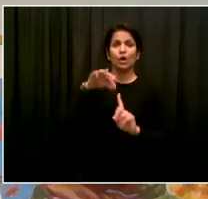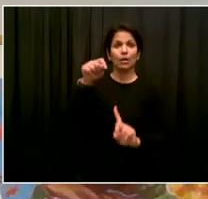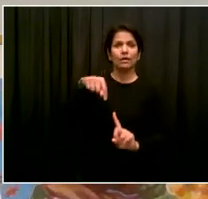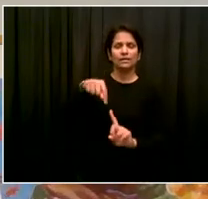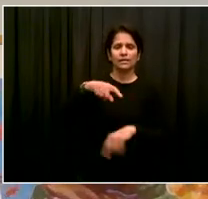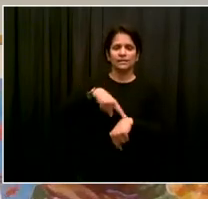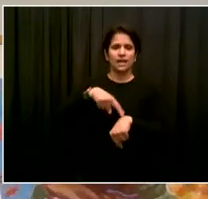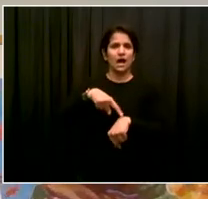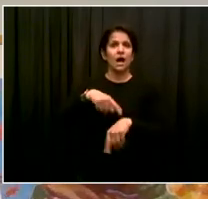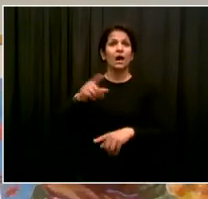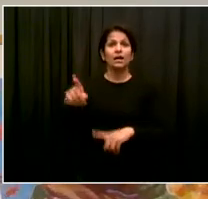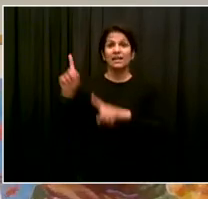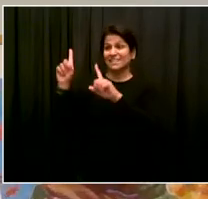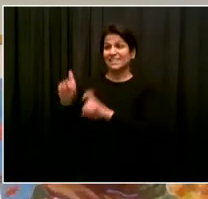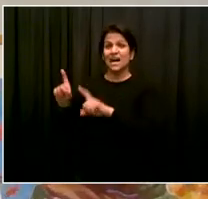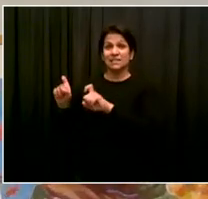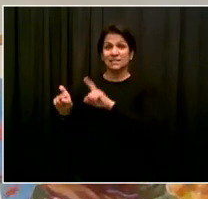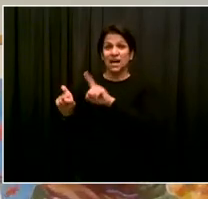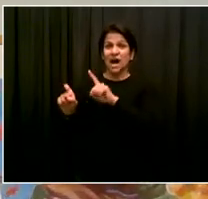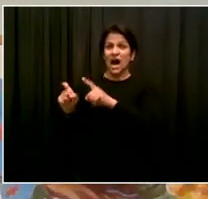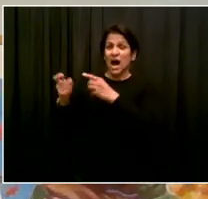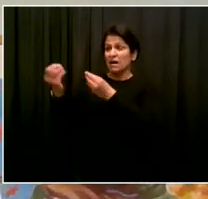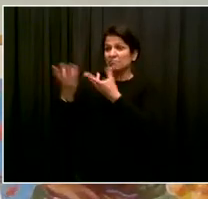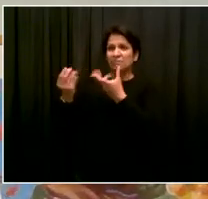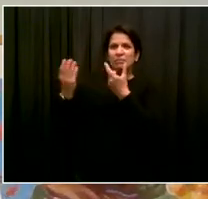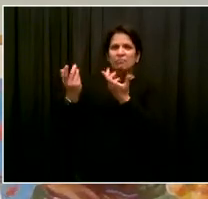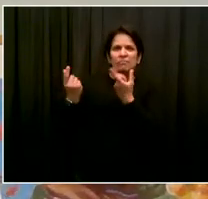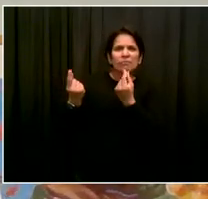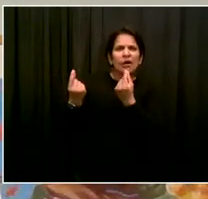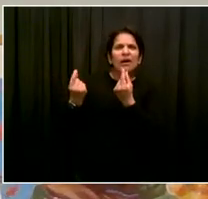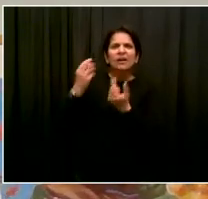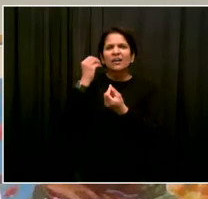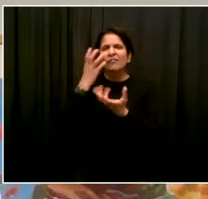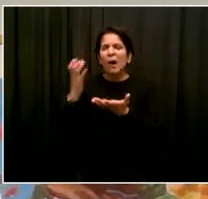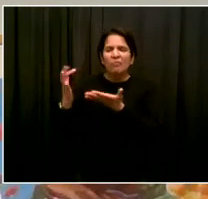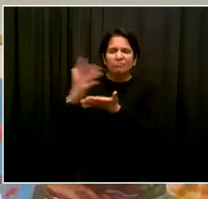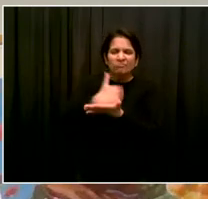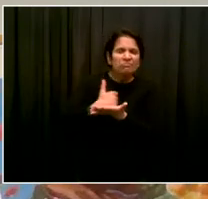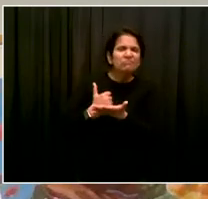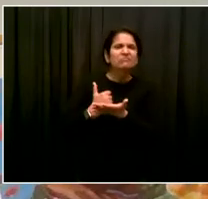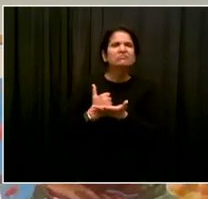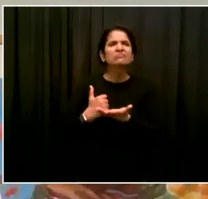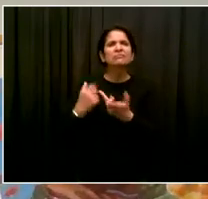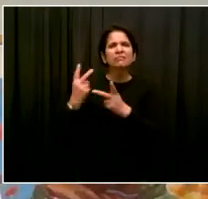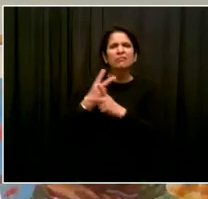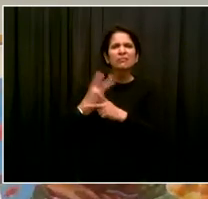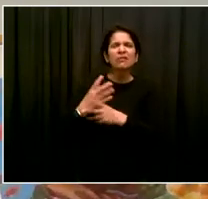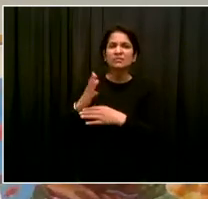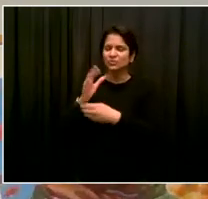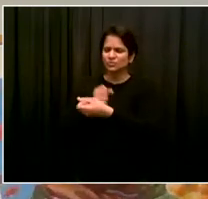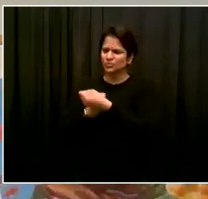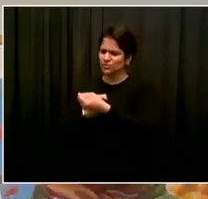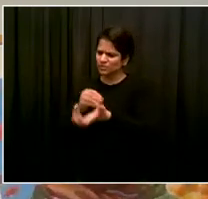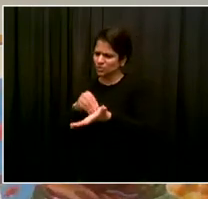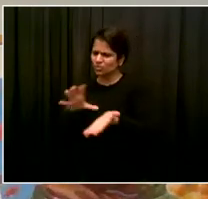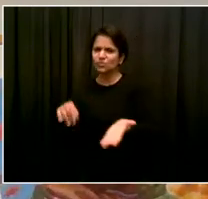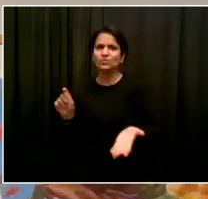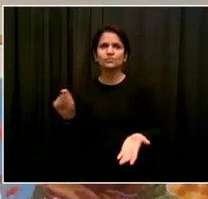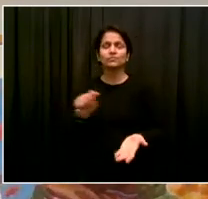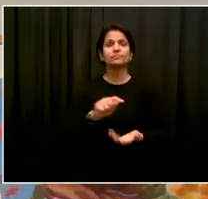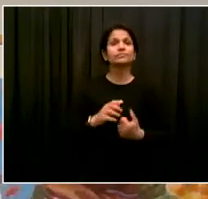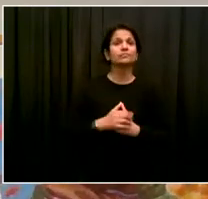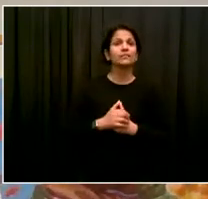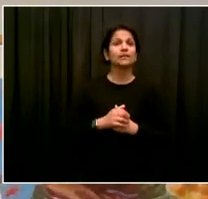information that we will use to inform how we support students. Families made decisions about taking the test